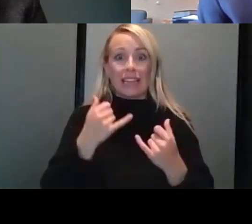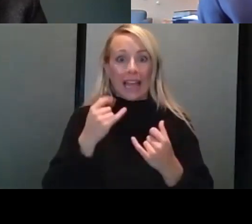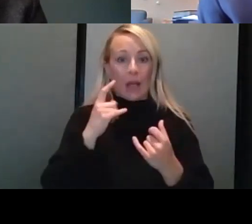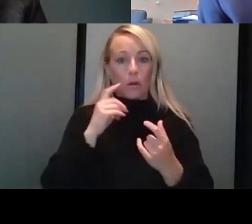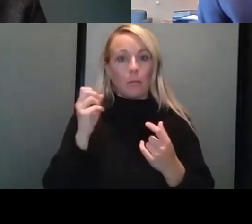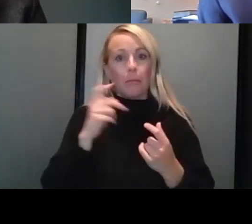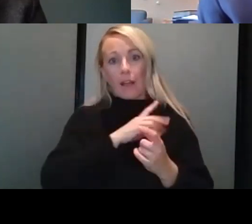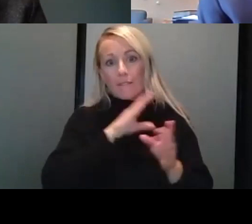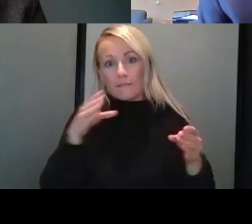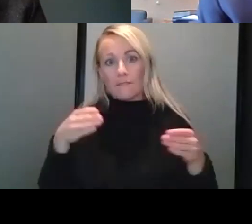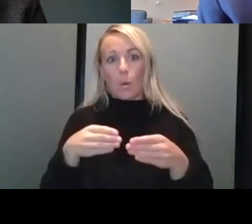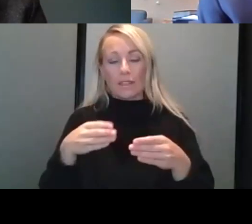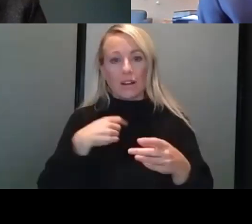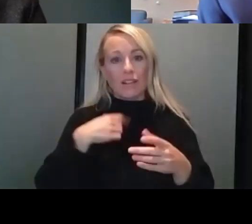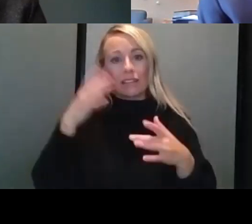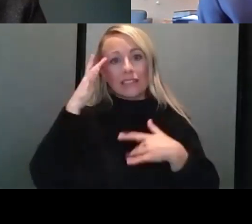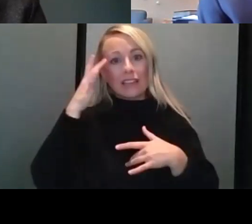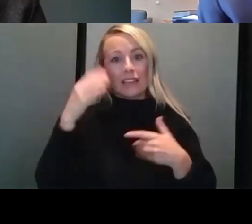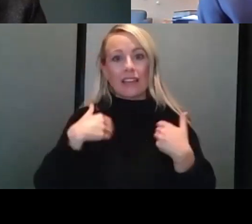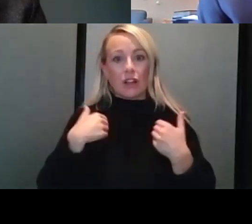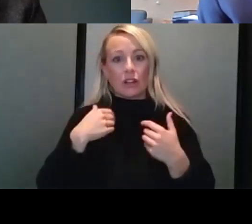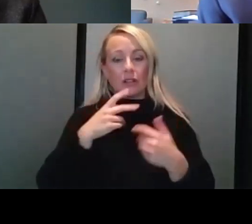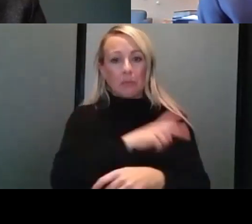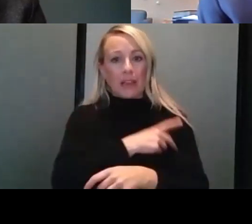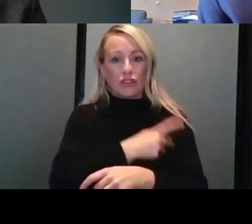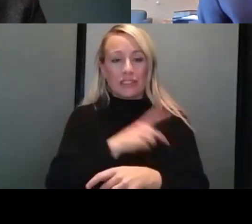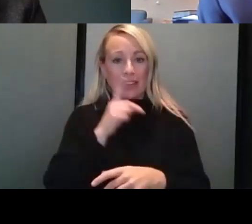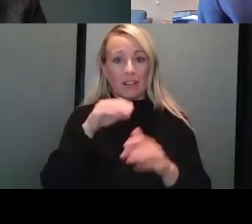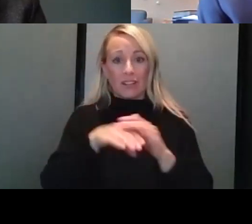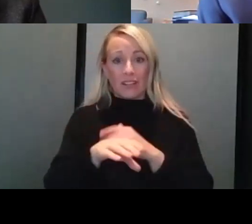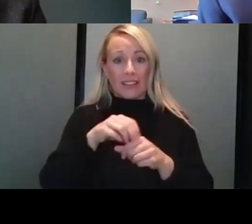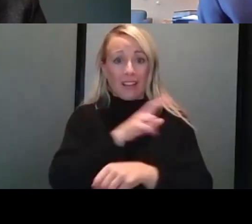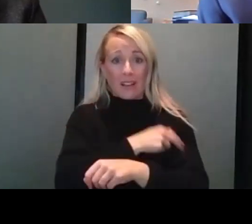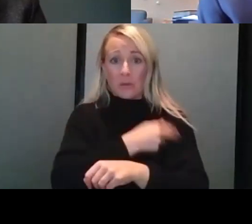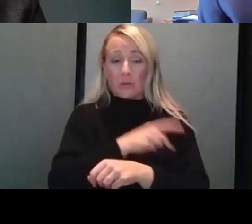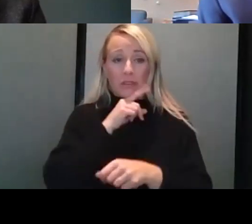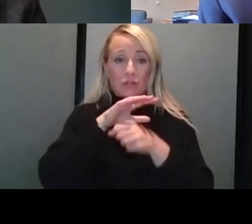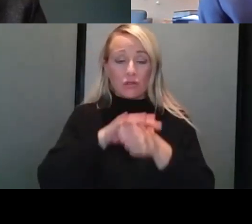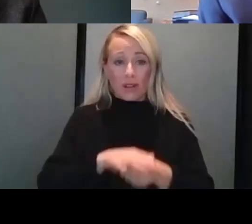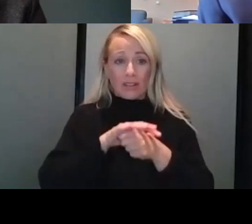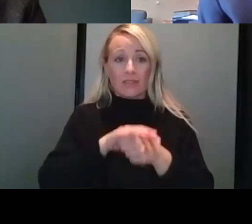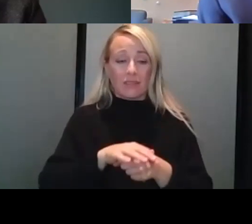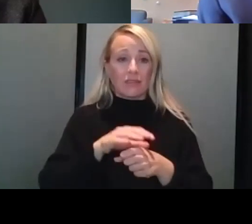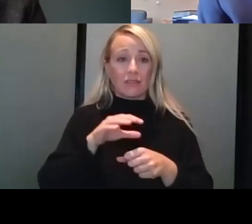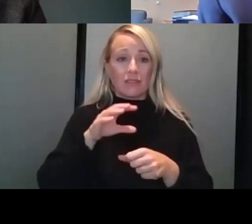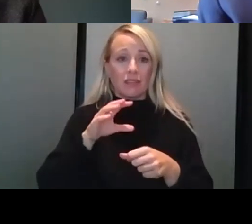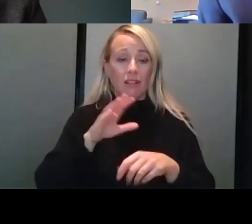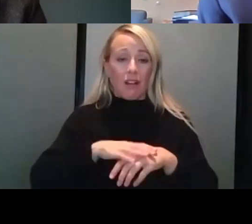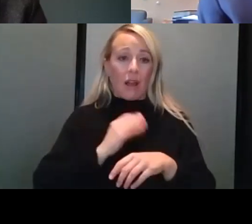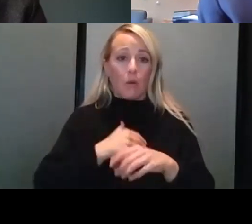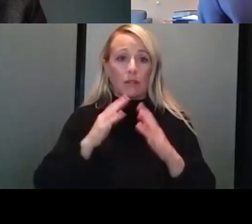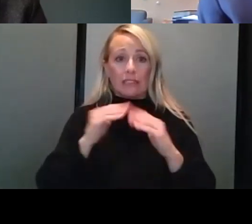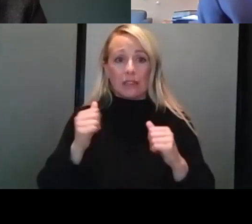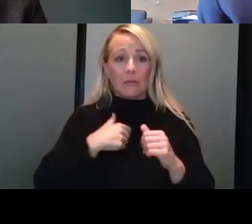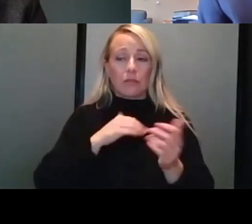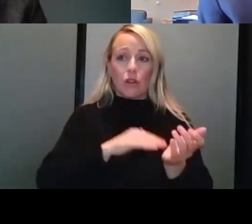very sick, younger patients that are presenting to our hospitals, putting a major stress and strain on our system. All of our doctors and